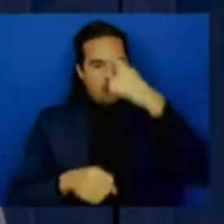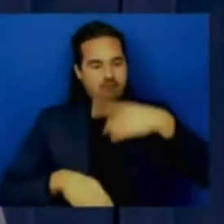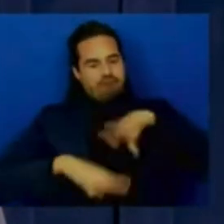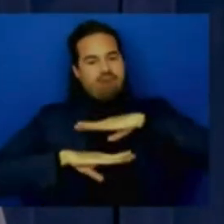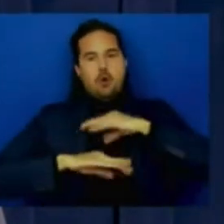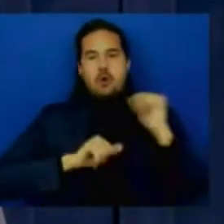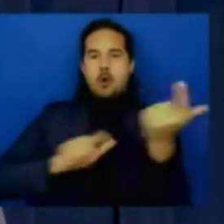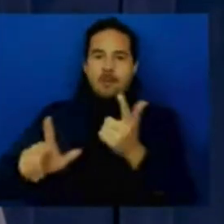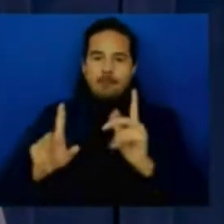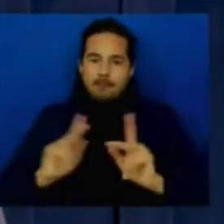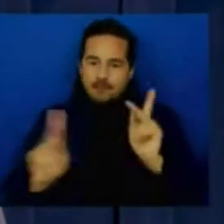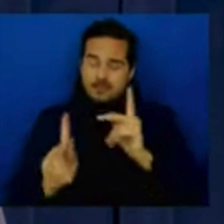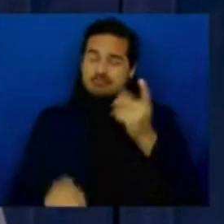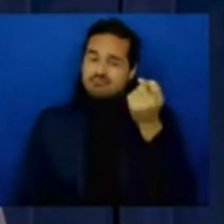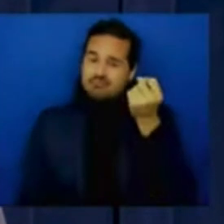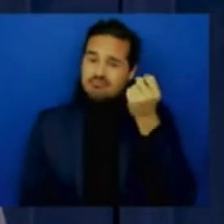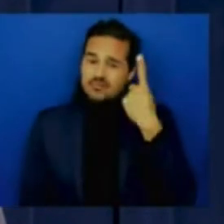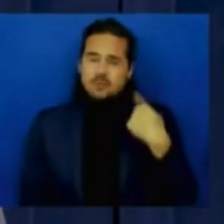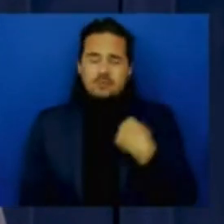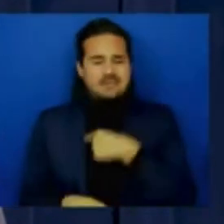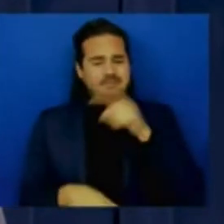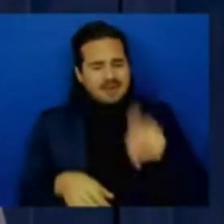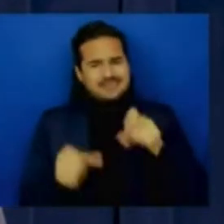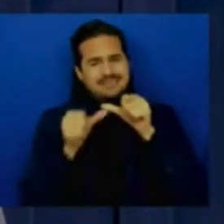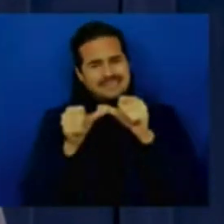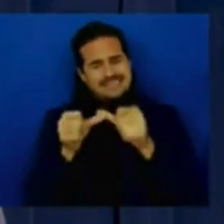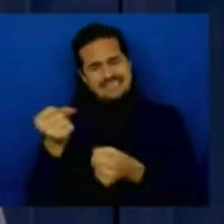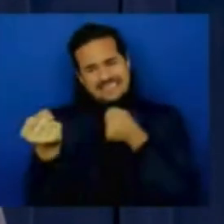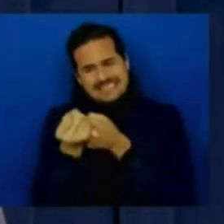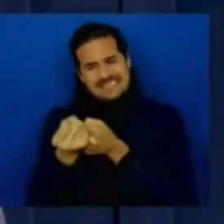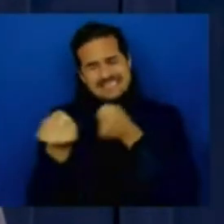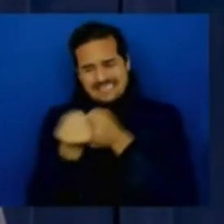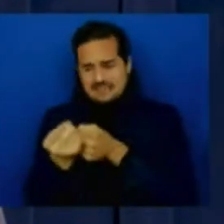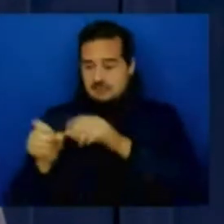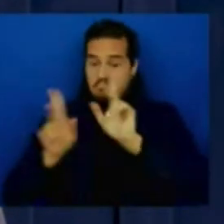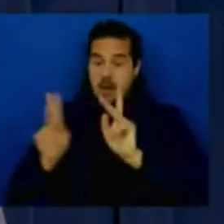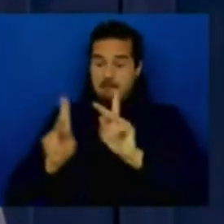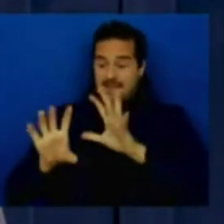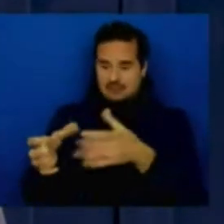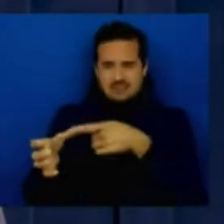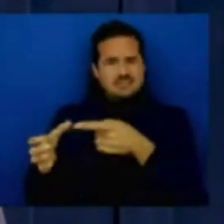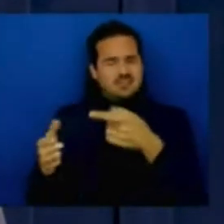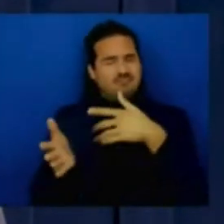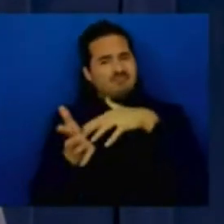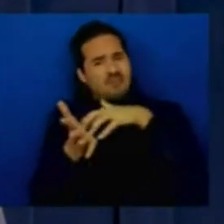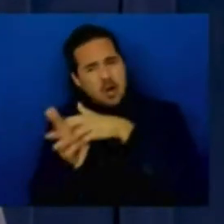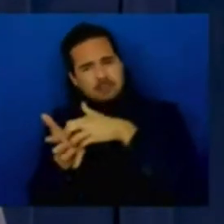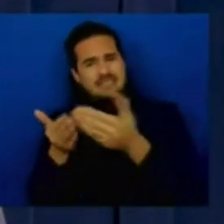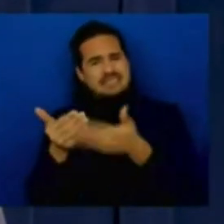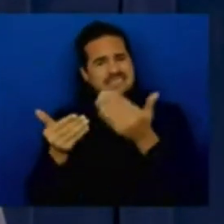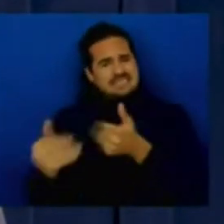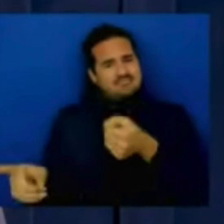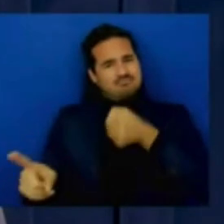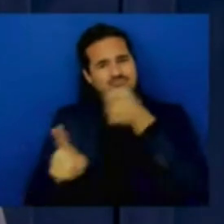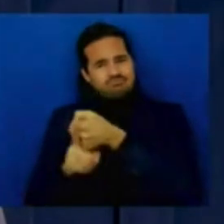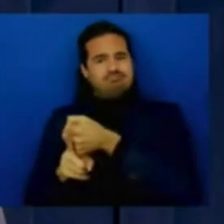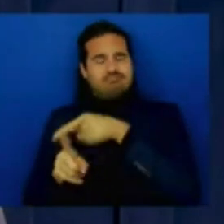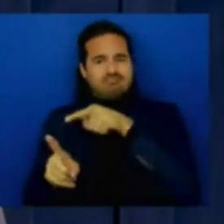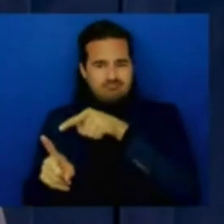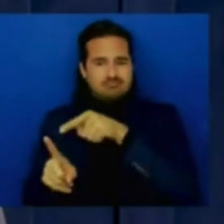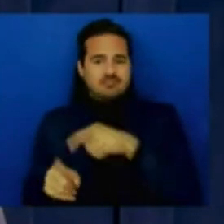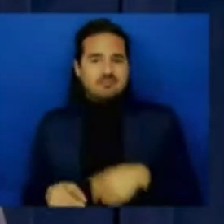in this pandemic induced economy in the recession that we continue to work our way through